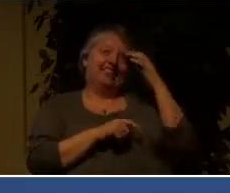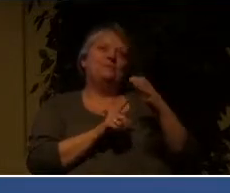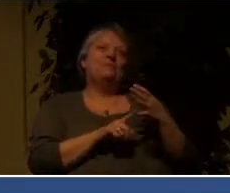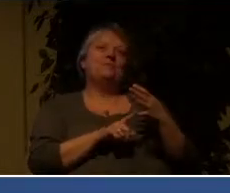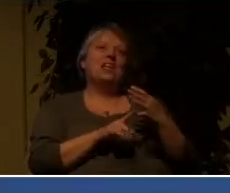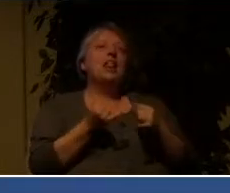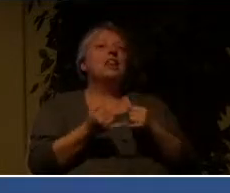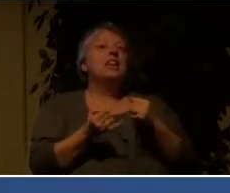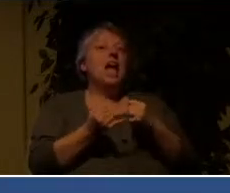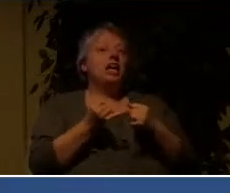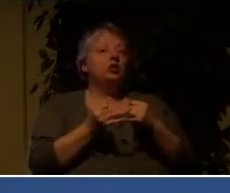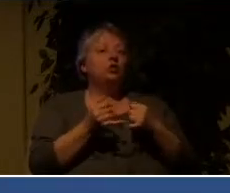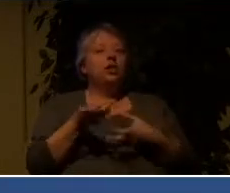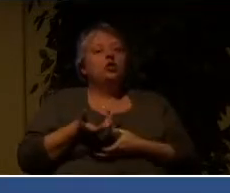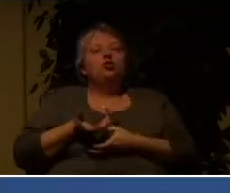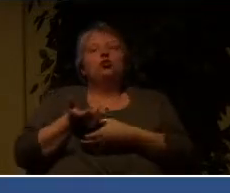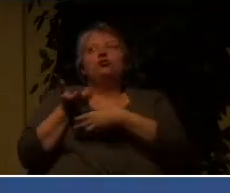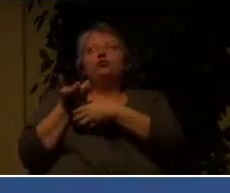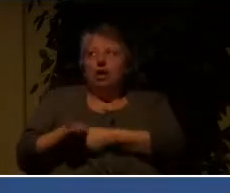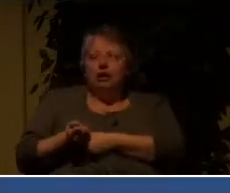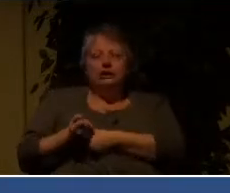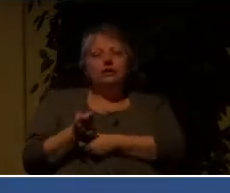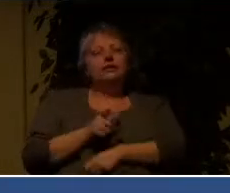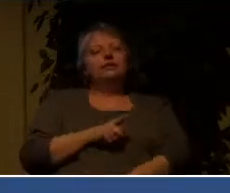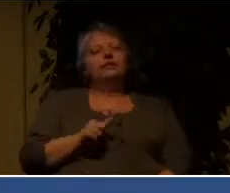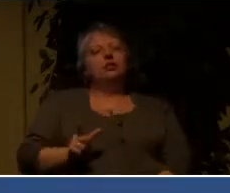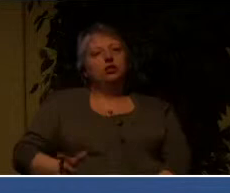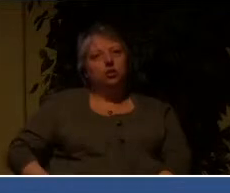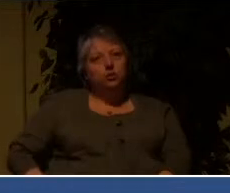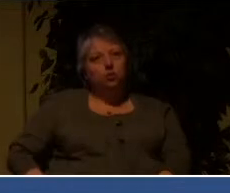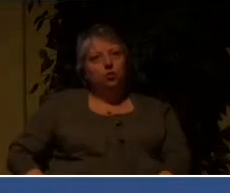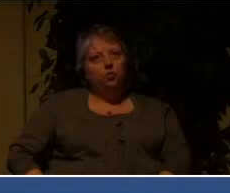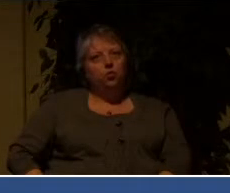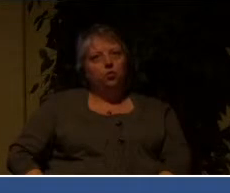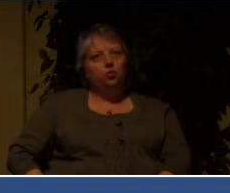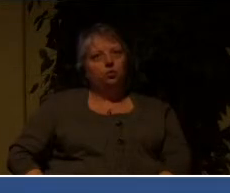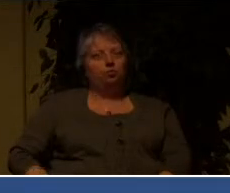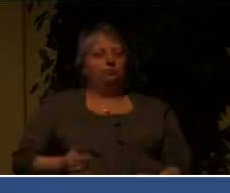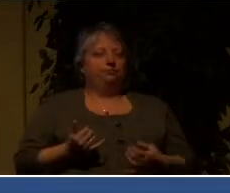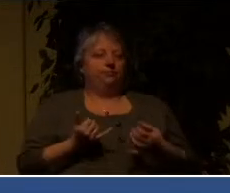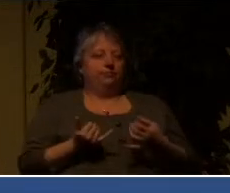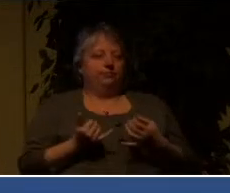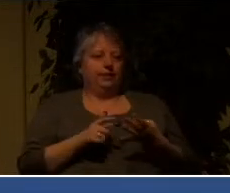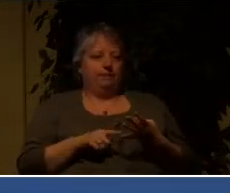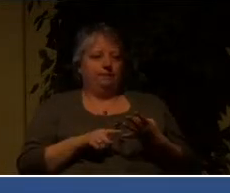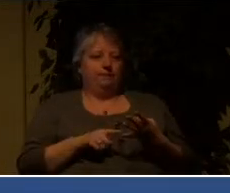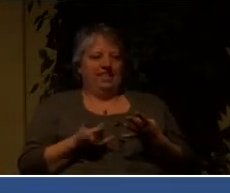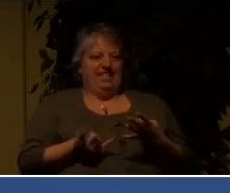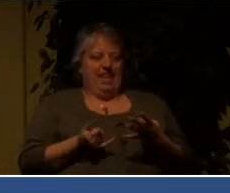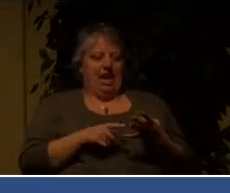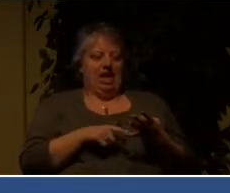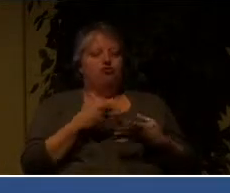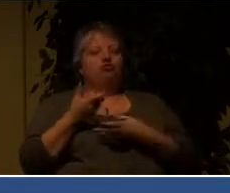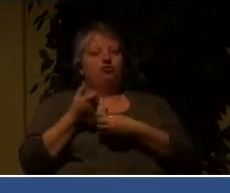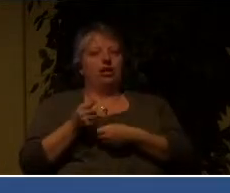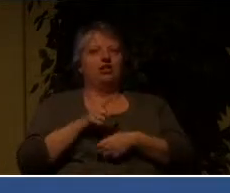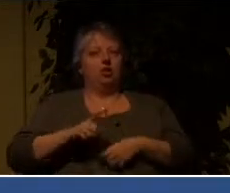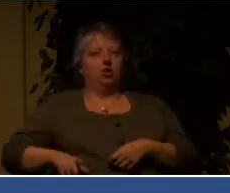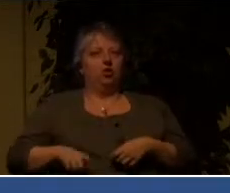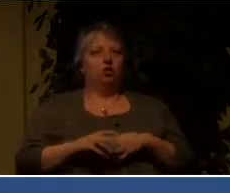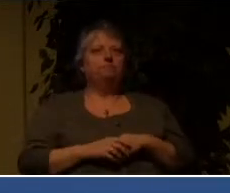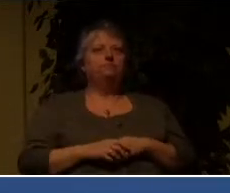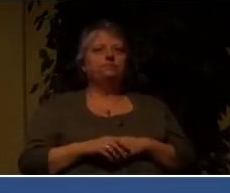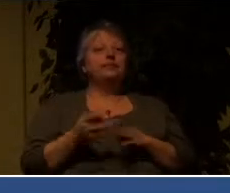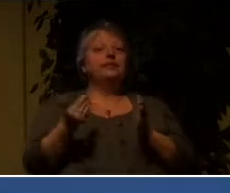is that we are to trust in the Lord. Listen again to the words of our text. So